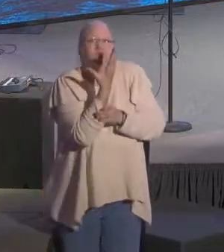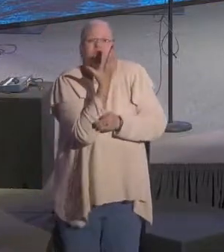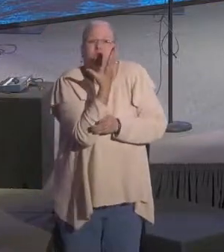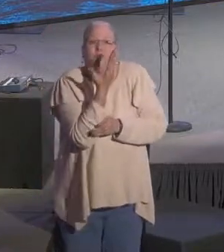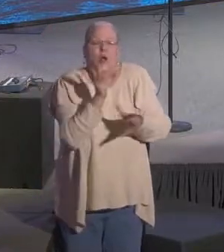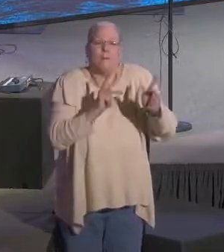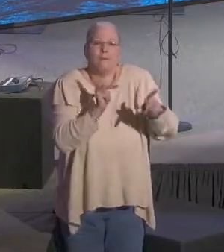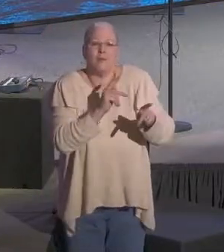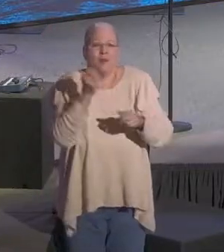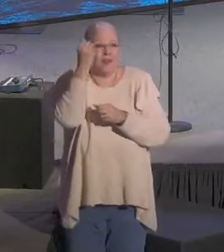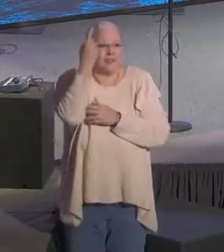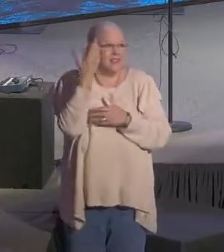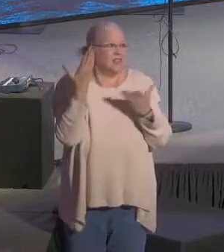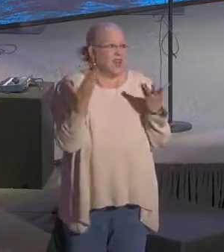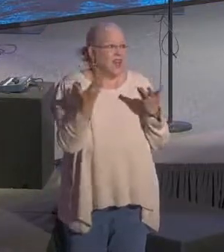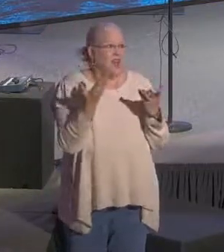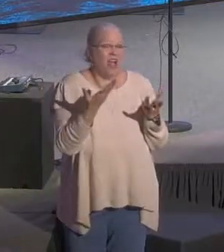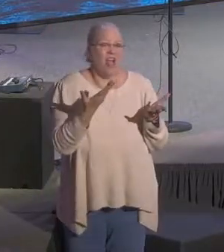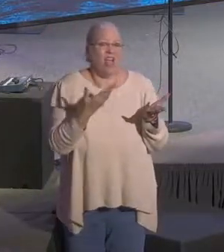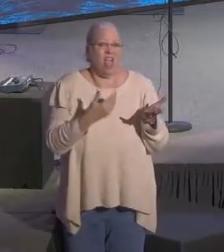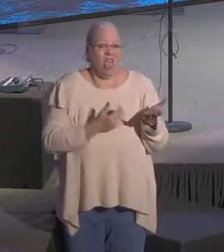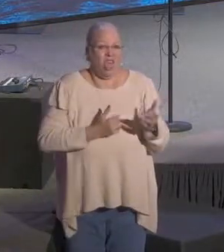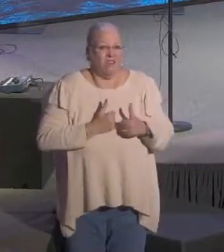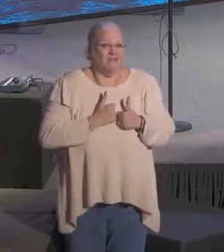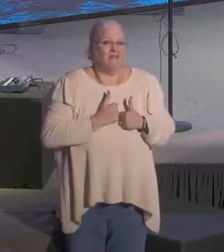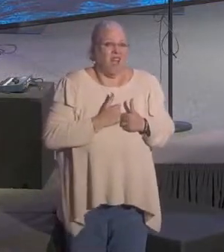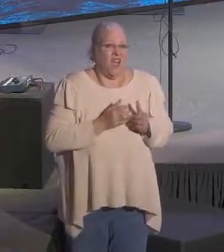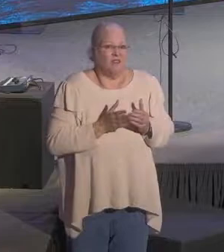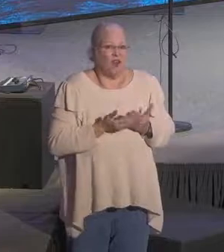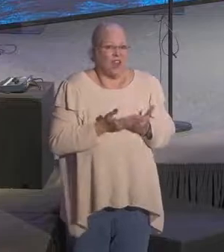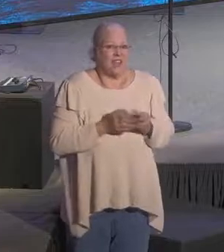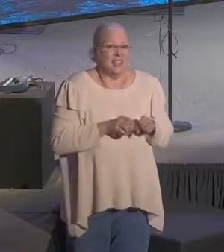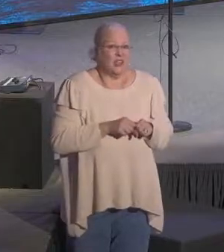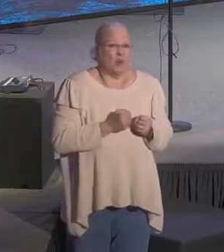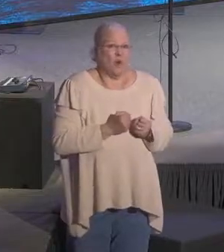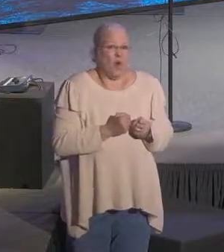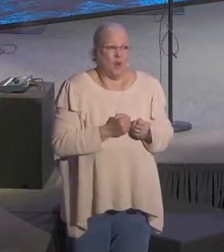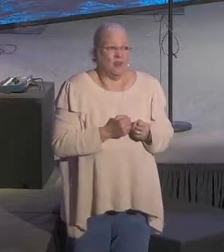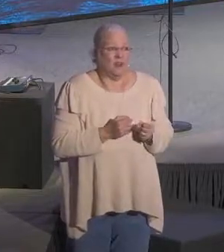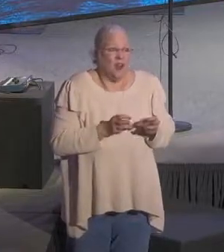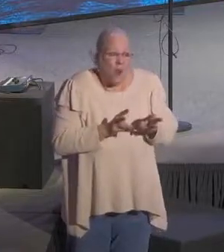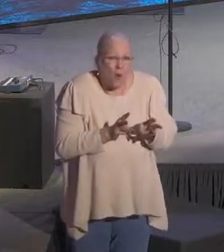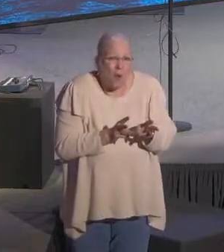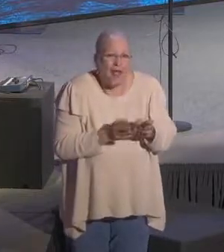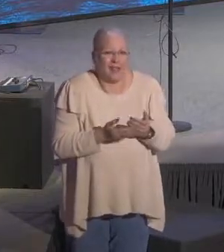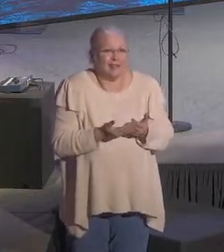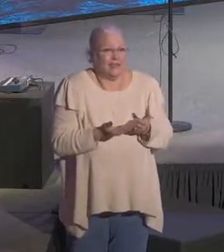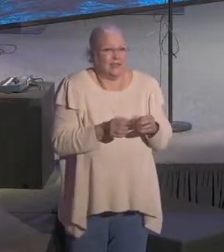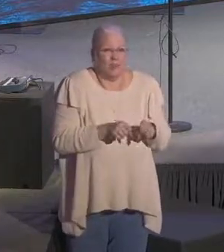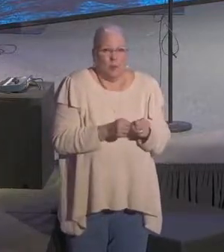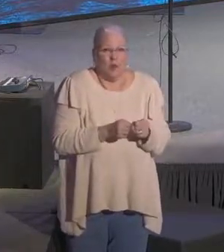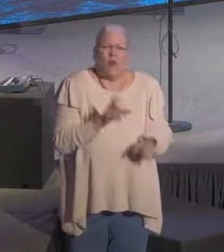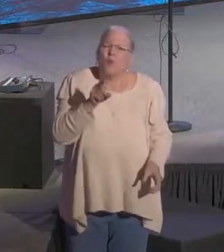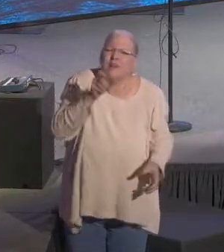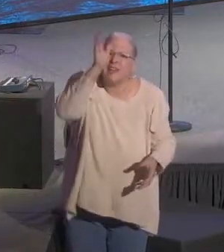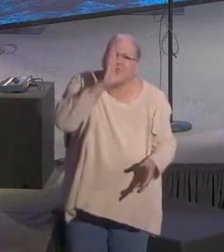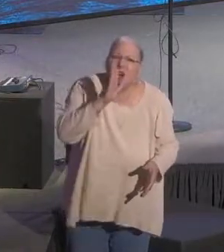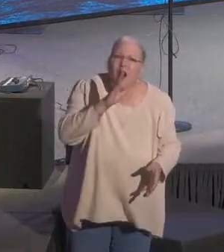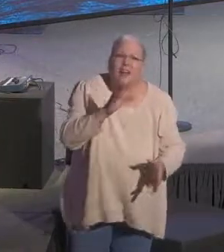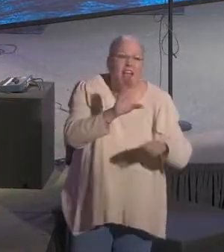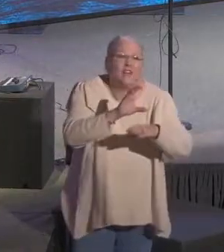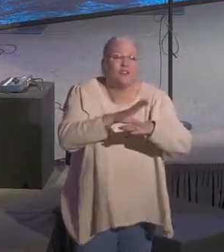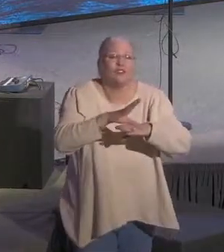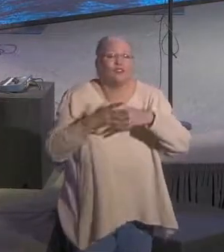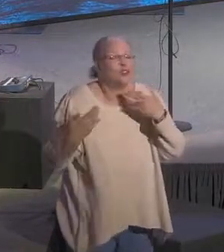People began to realize that, listen, our lives are fragile and our way of life is fragile and we need God. And the church was